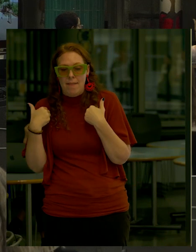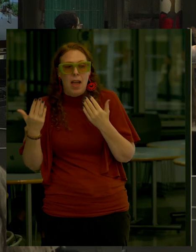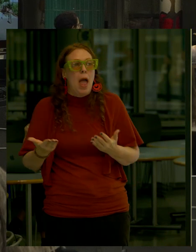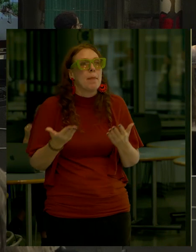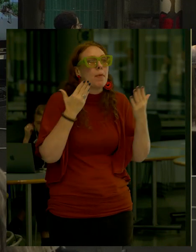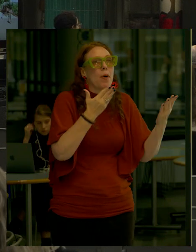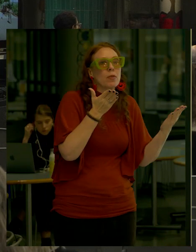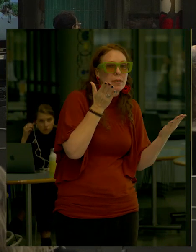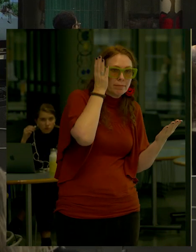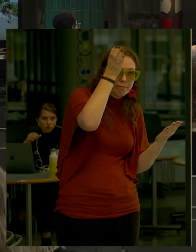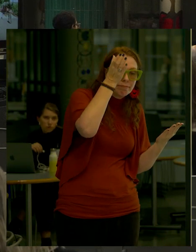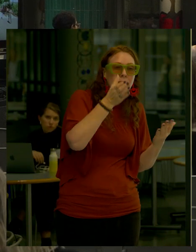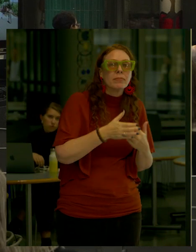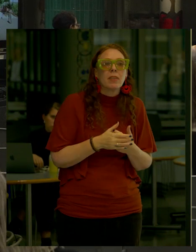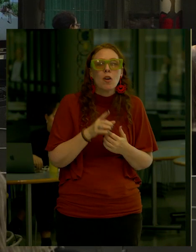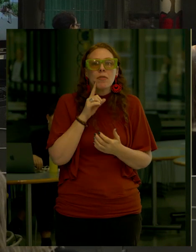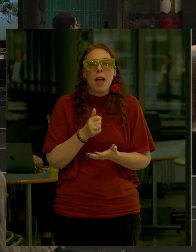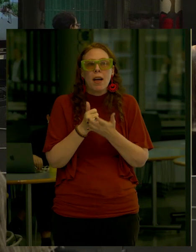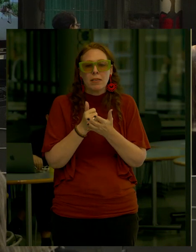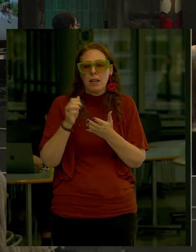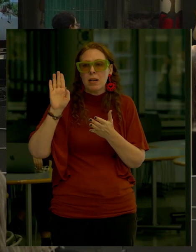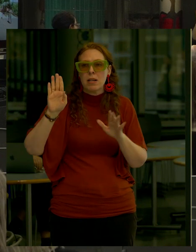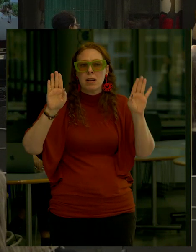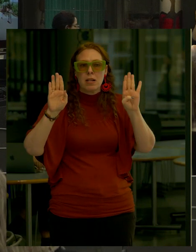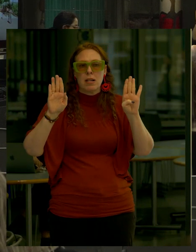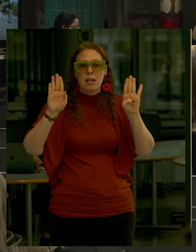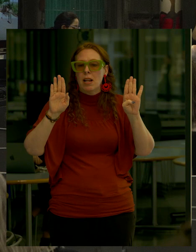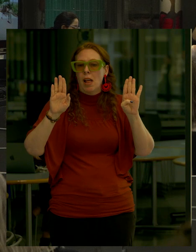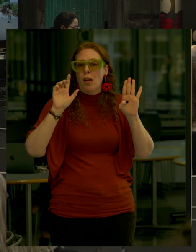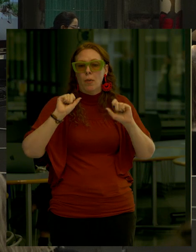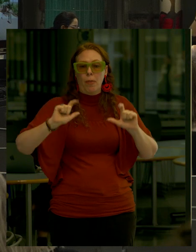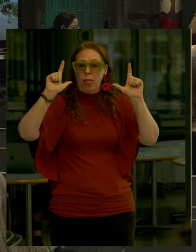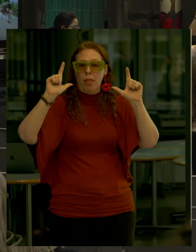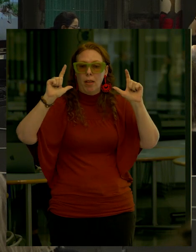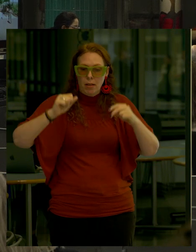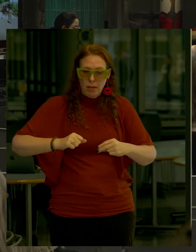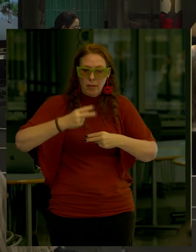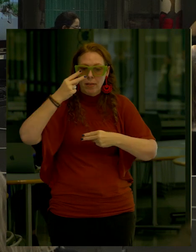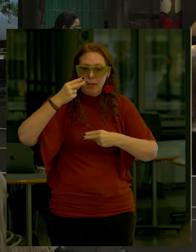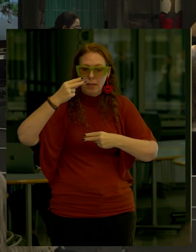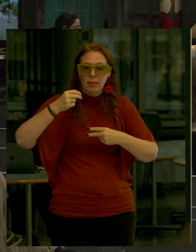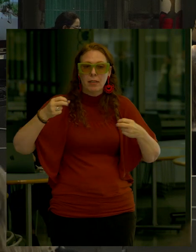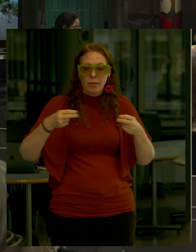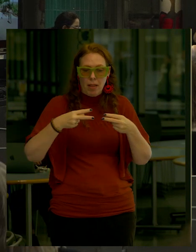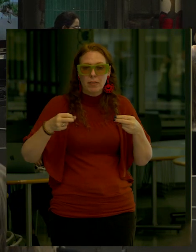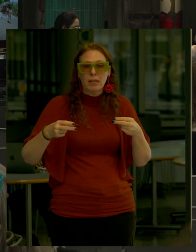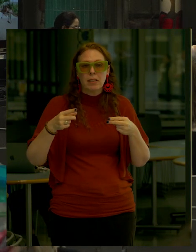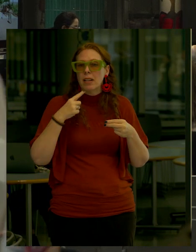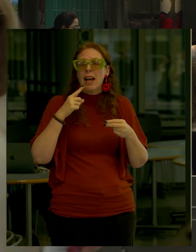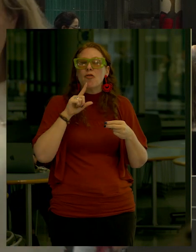about this at an earlier meeting It's really helpful if you see both images side-by-side As much as I appreciate this sort of